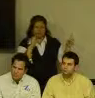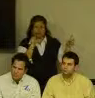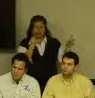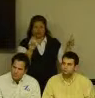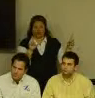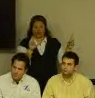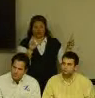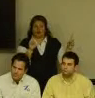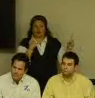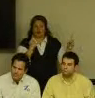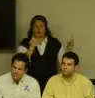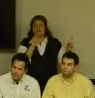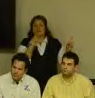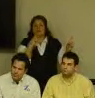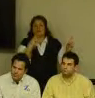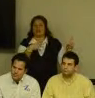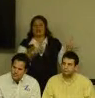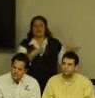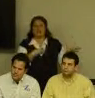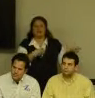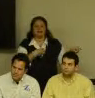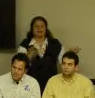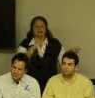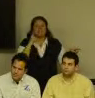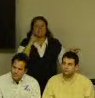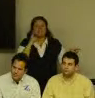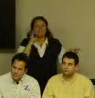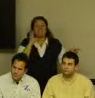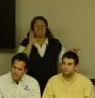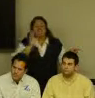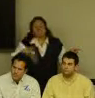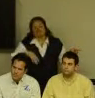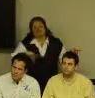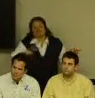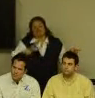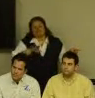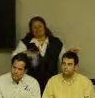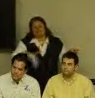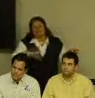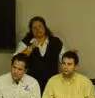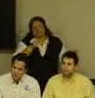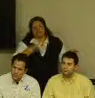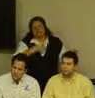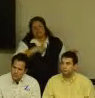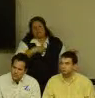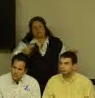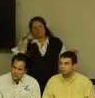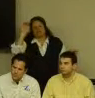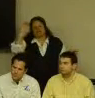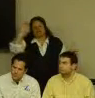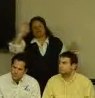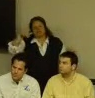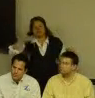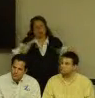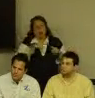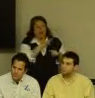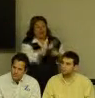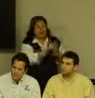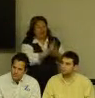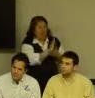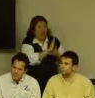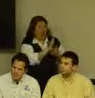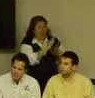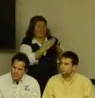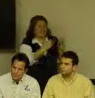is that people don't complain. The deaf people didn't complain. When something, when their rights were violated